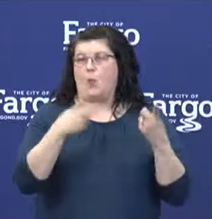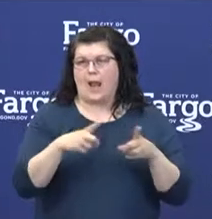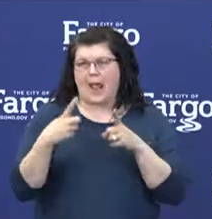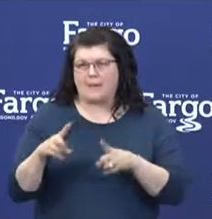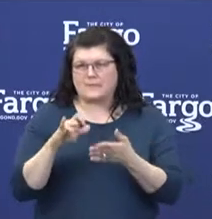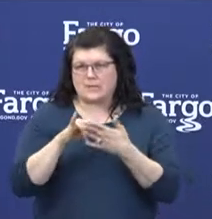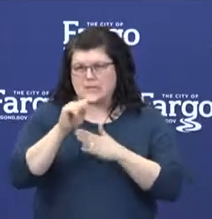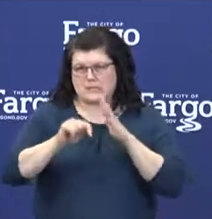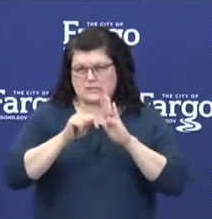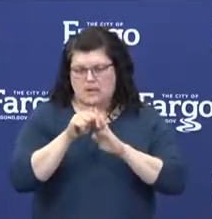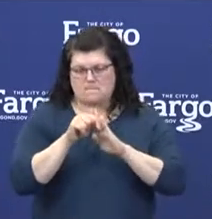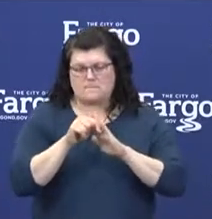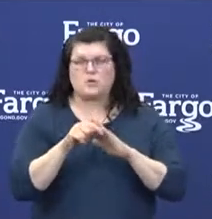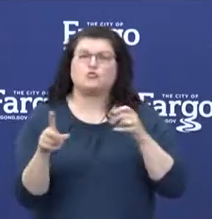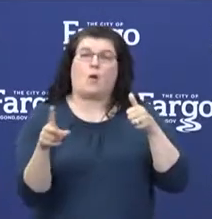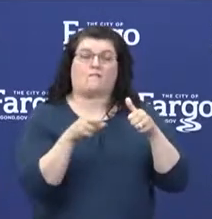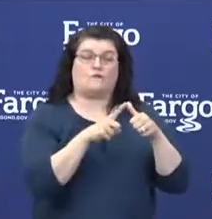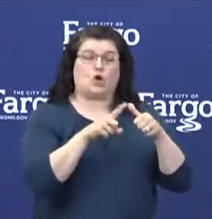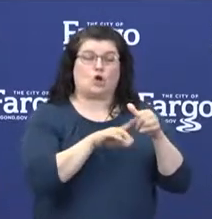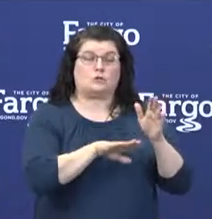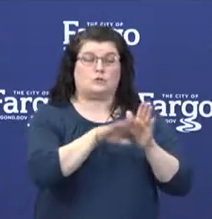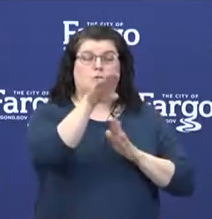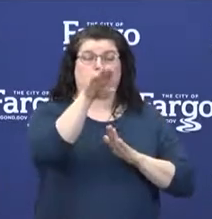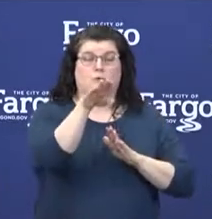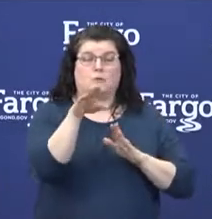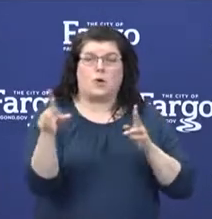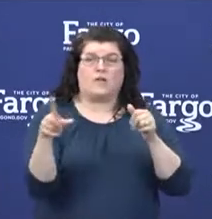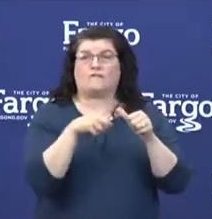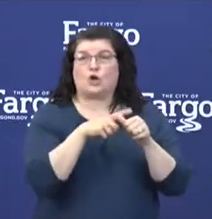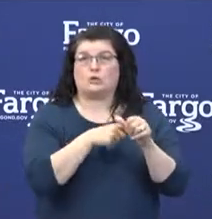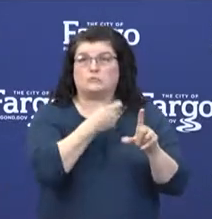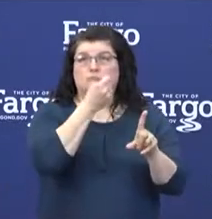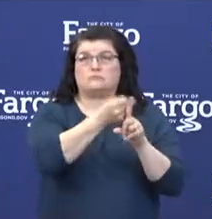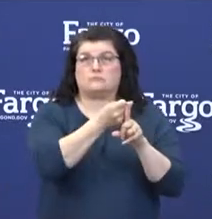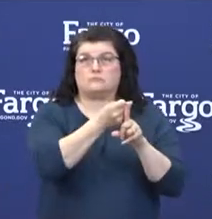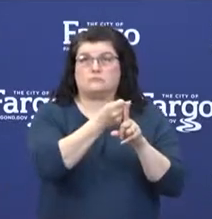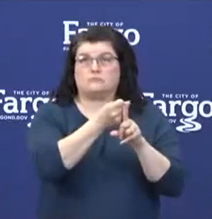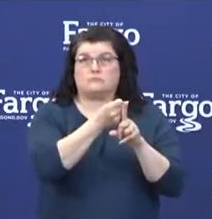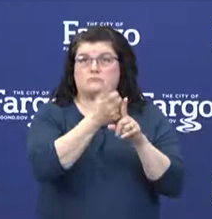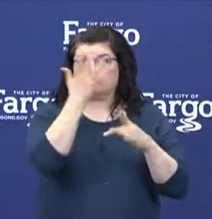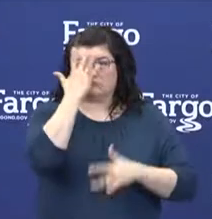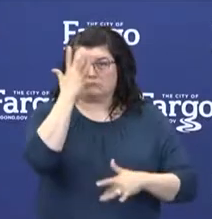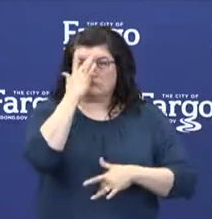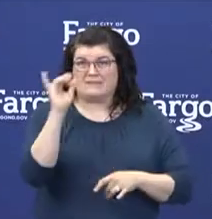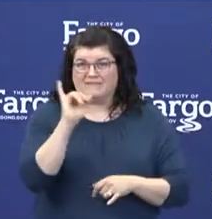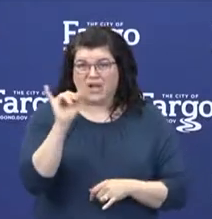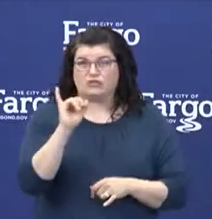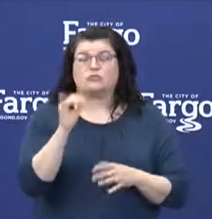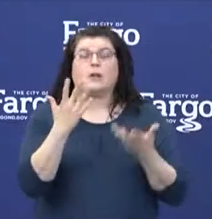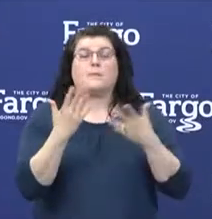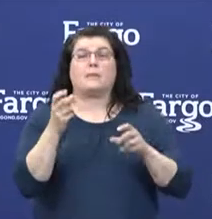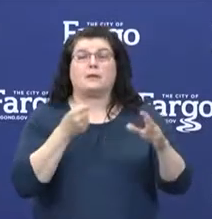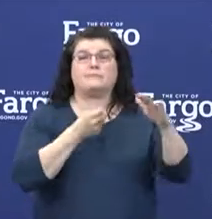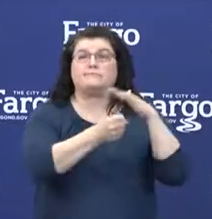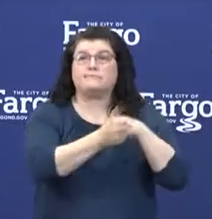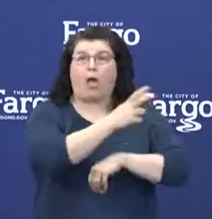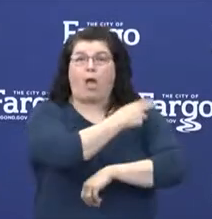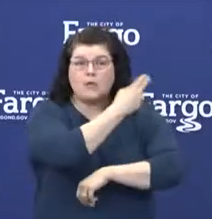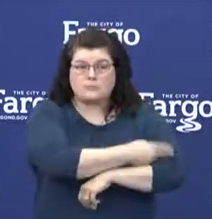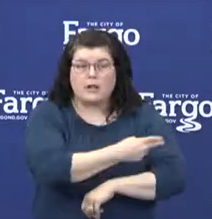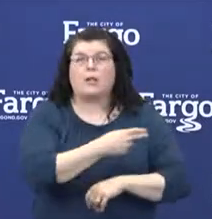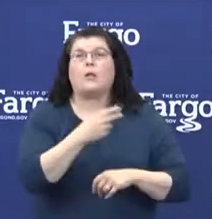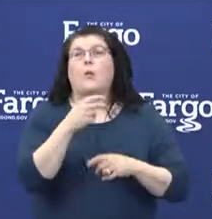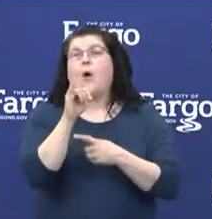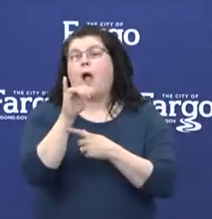There's a first wave, which is really the acute infection for those picking at high risk that may require hospitalization or ICU care.